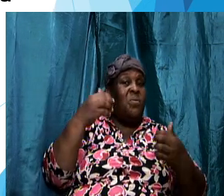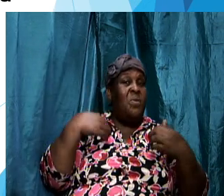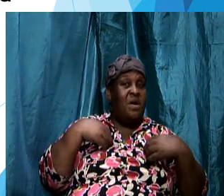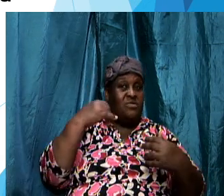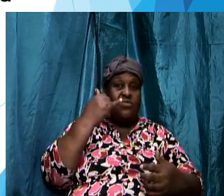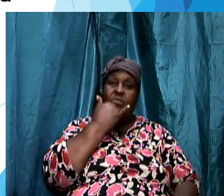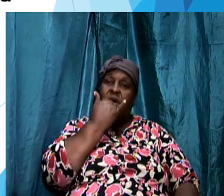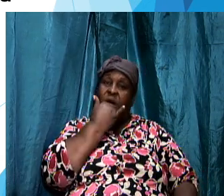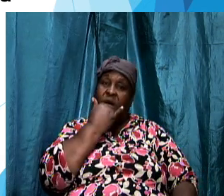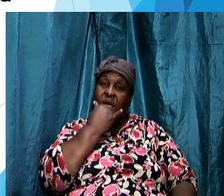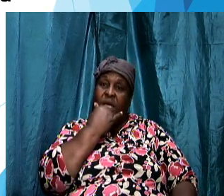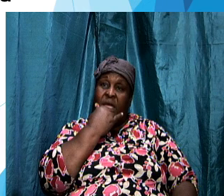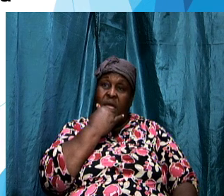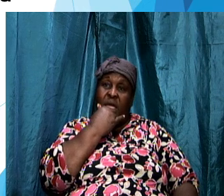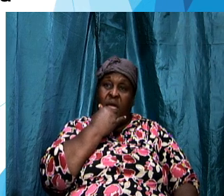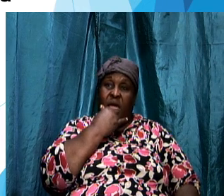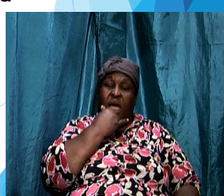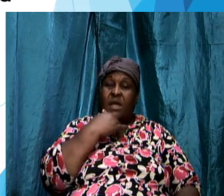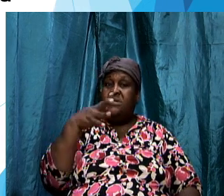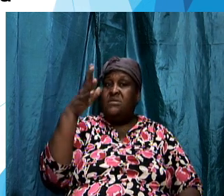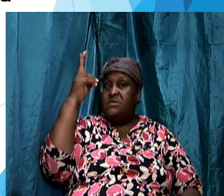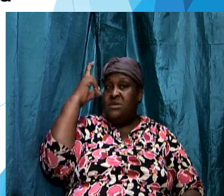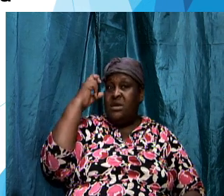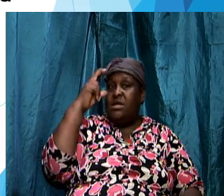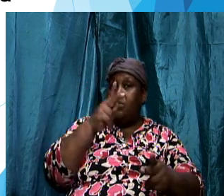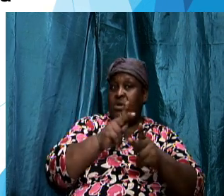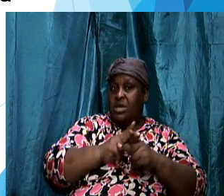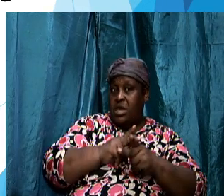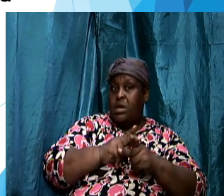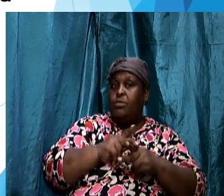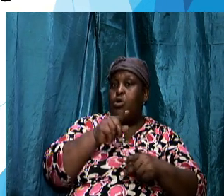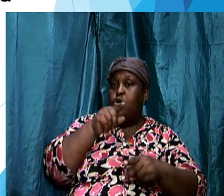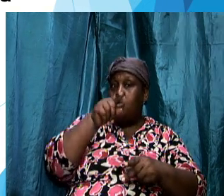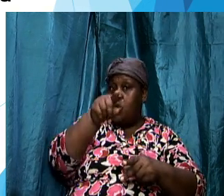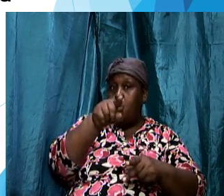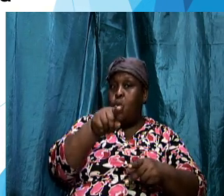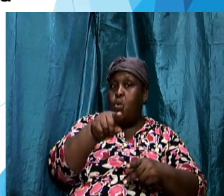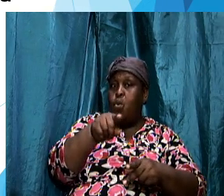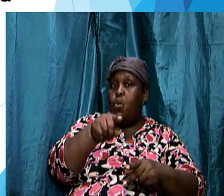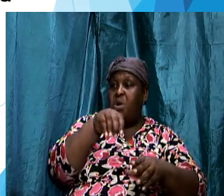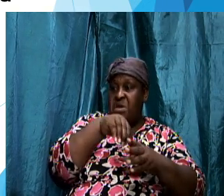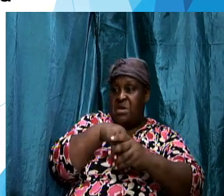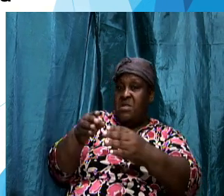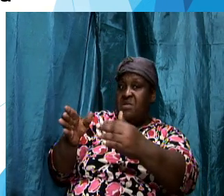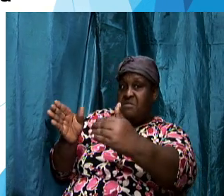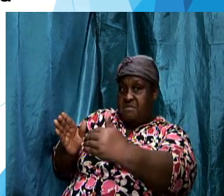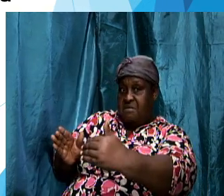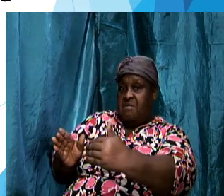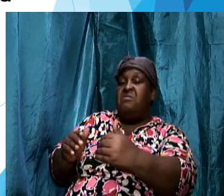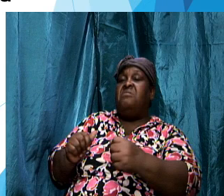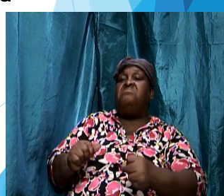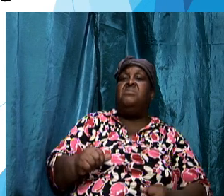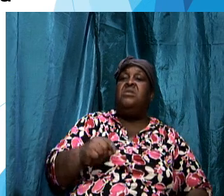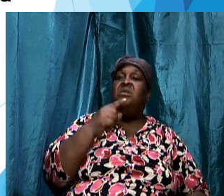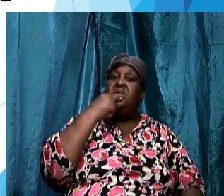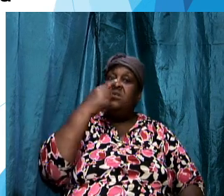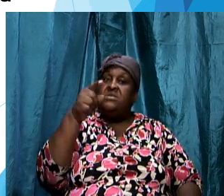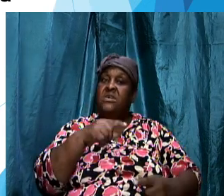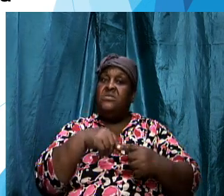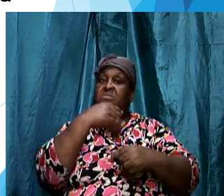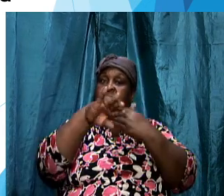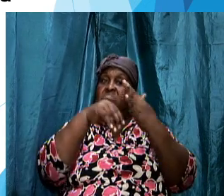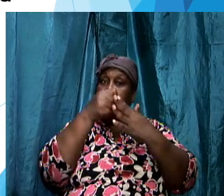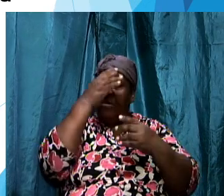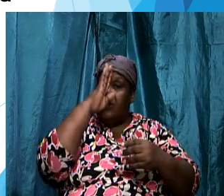foment it and he will keep it there so i am now saying to all god's people that our